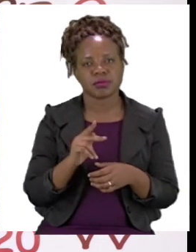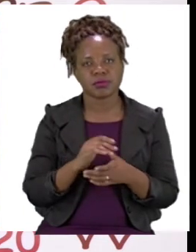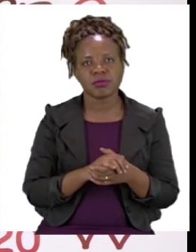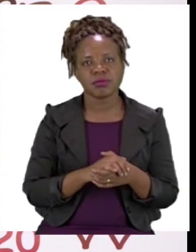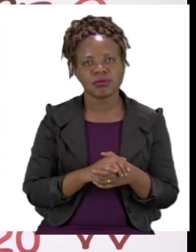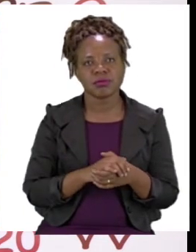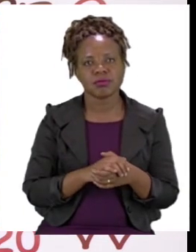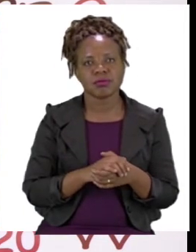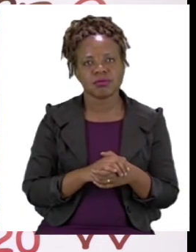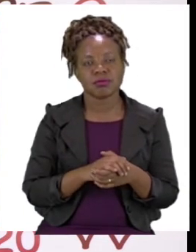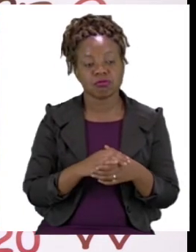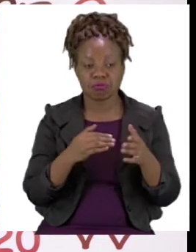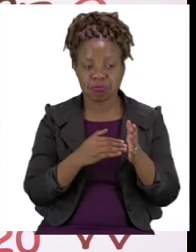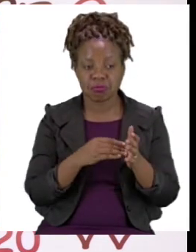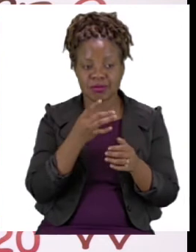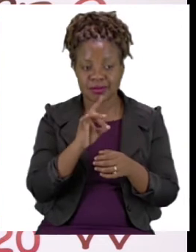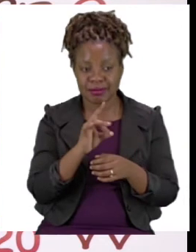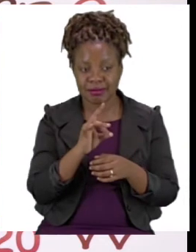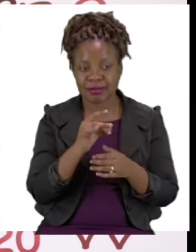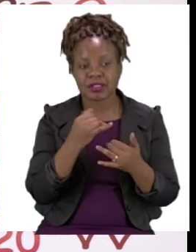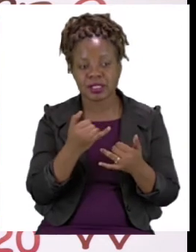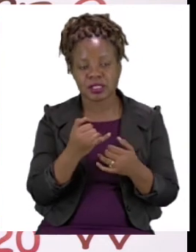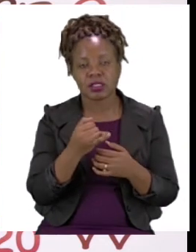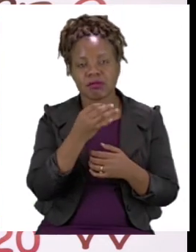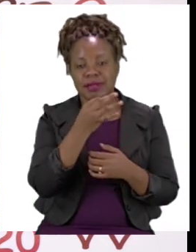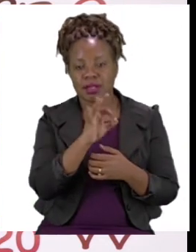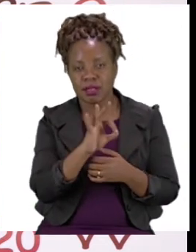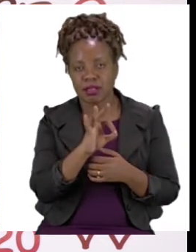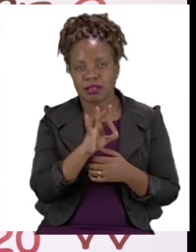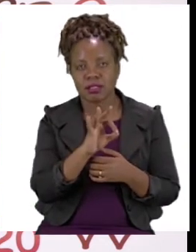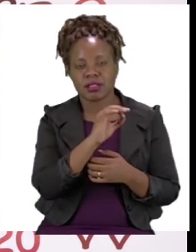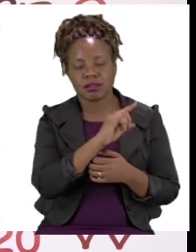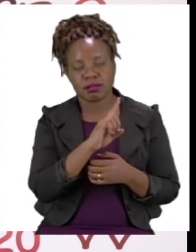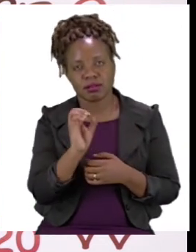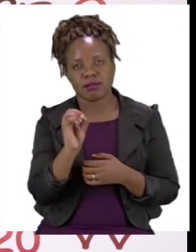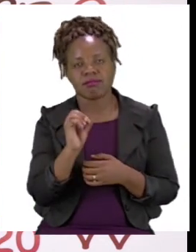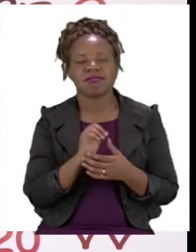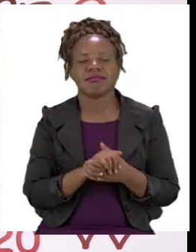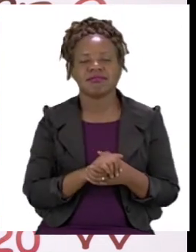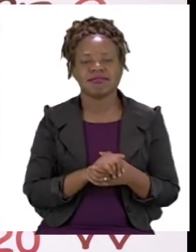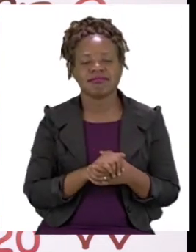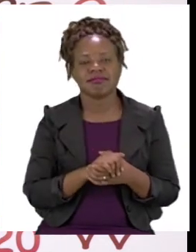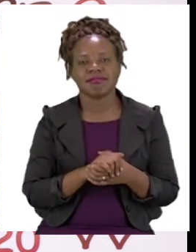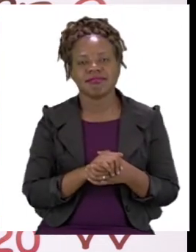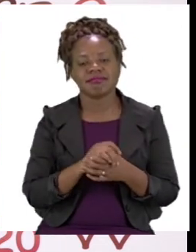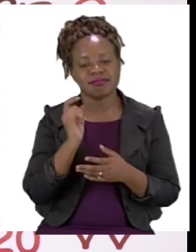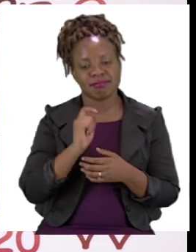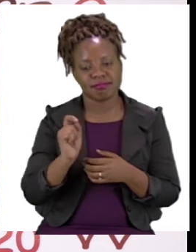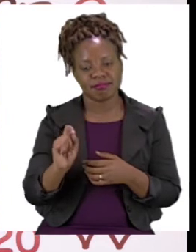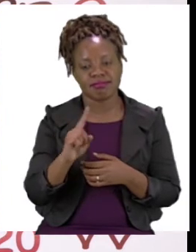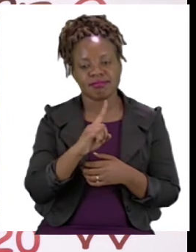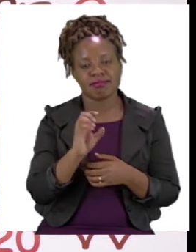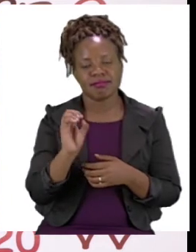Then we start from 8 counting on 9, 10. So please write the